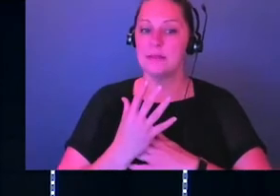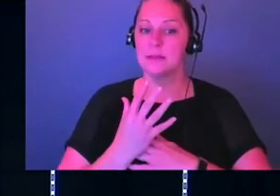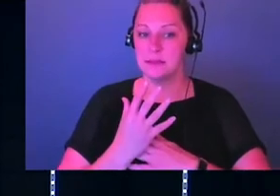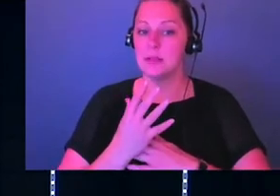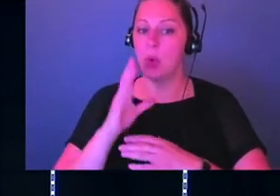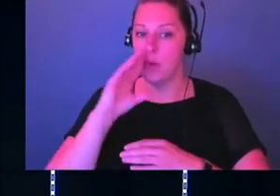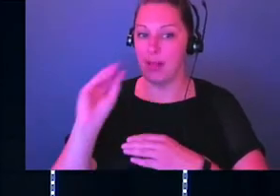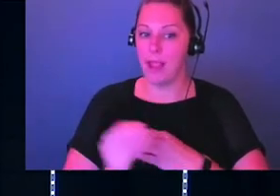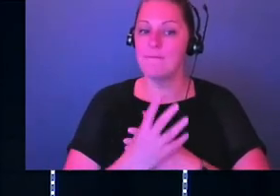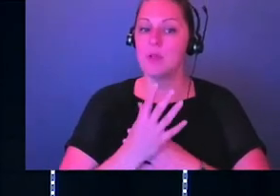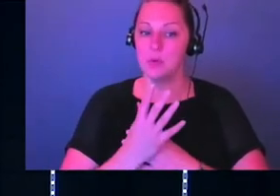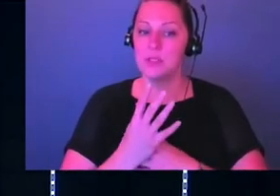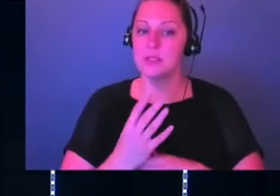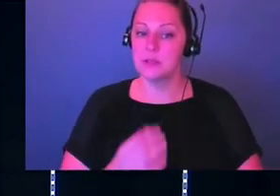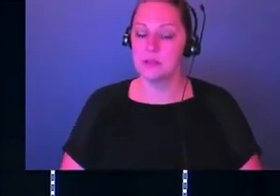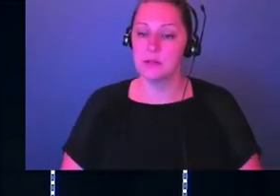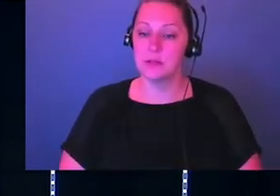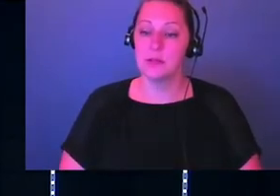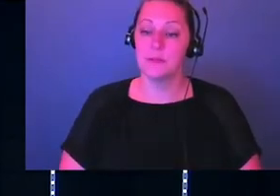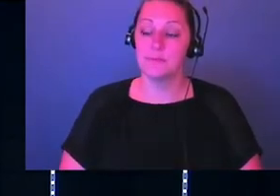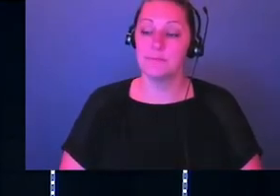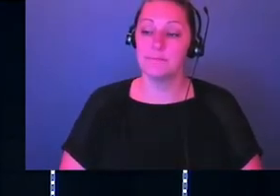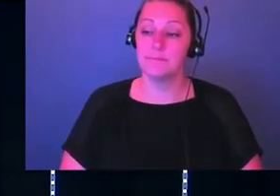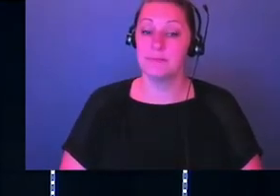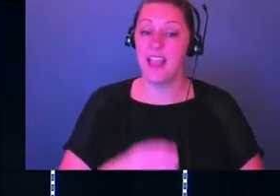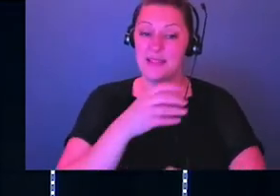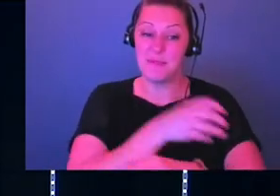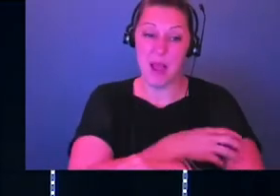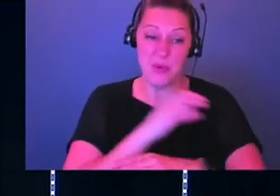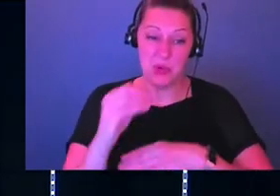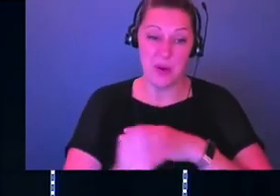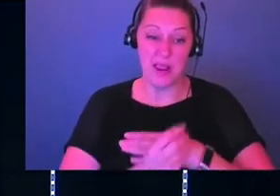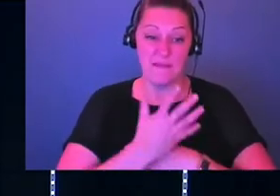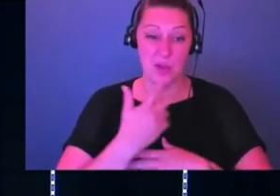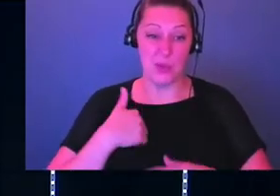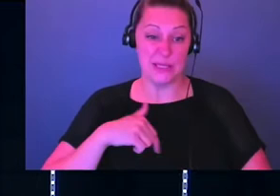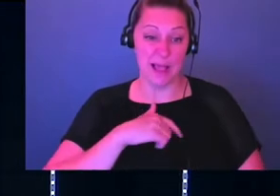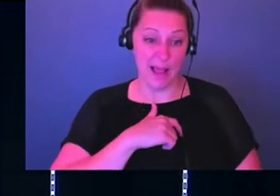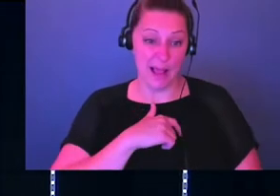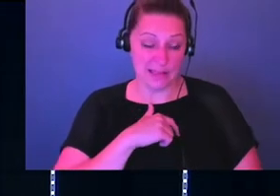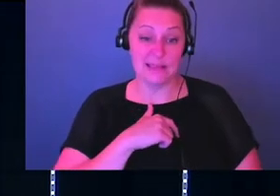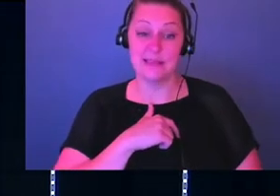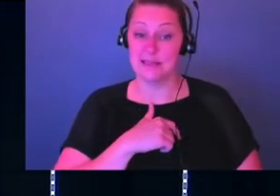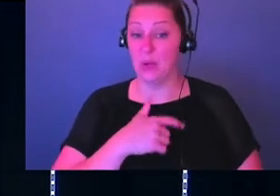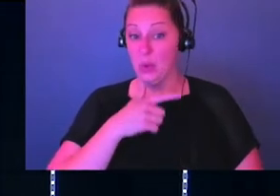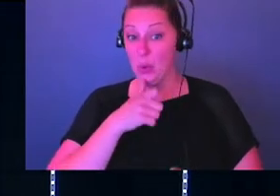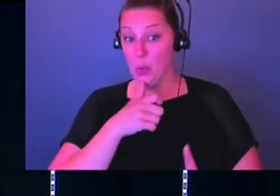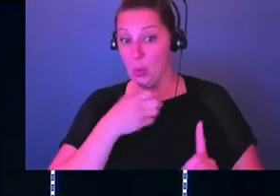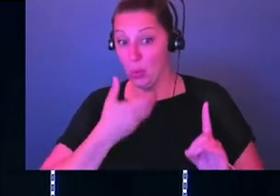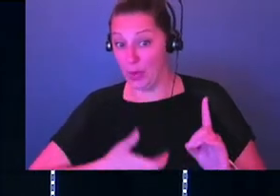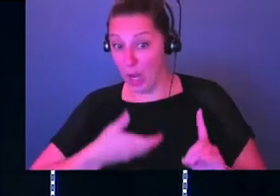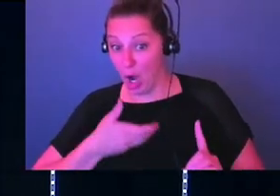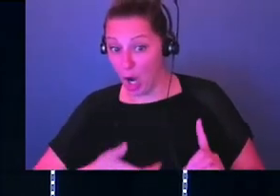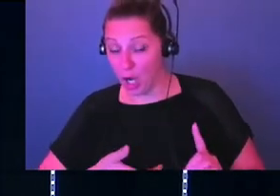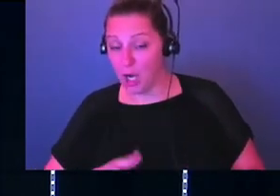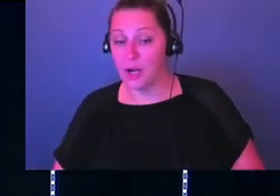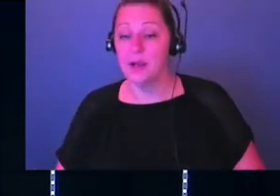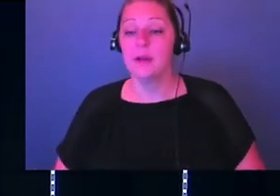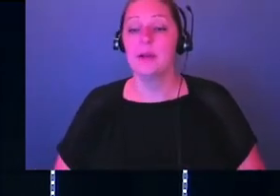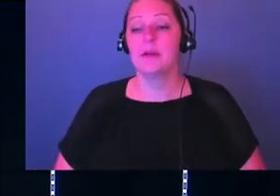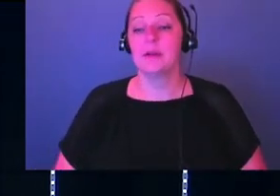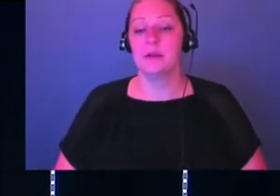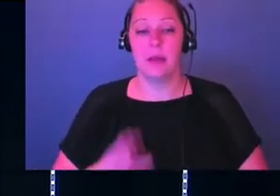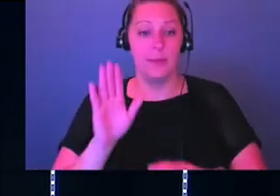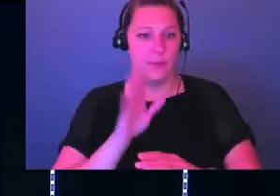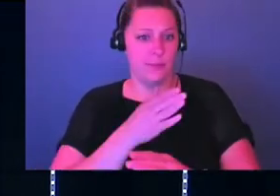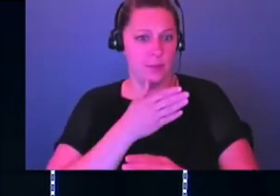has influence, okay? Music has power to influence us and who we are. Just practically, I think